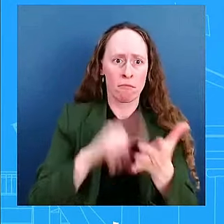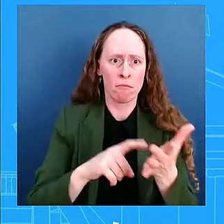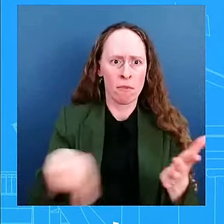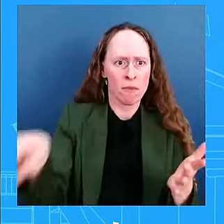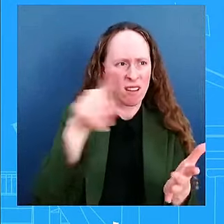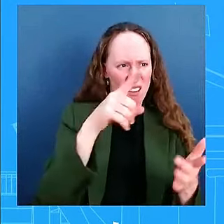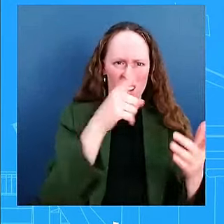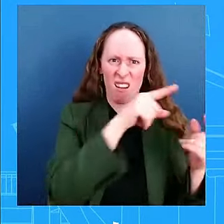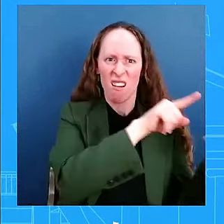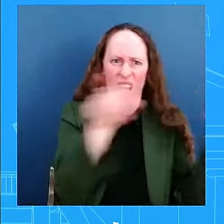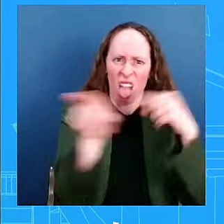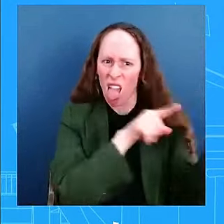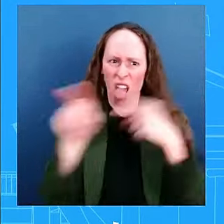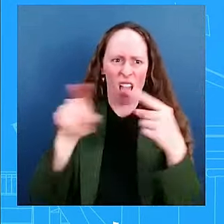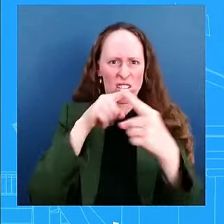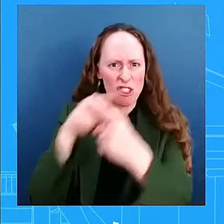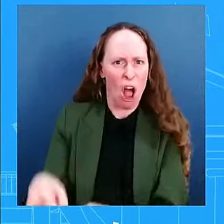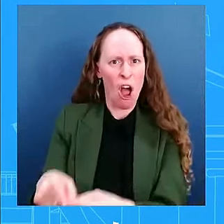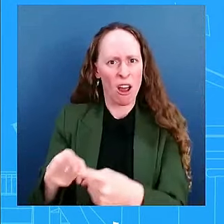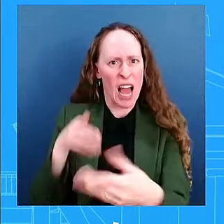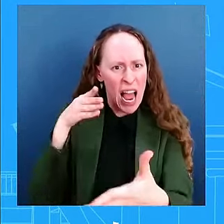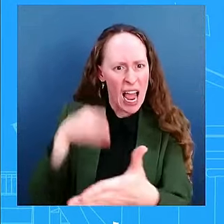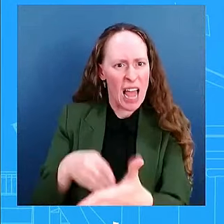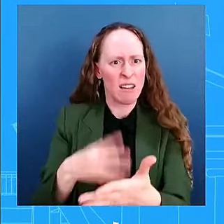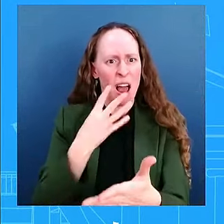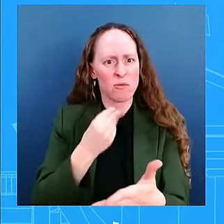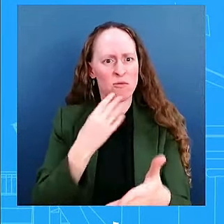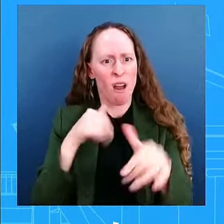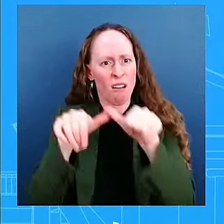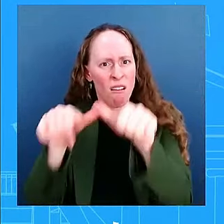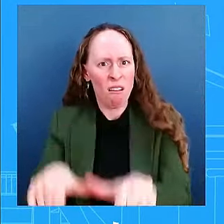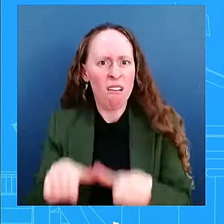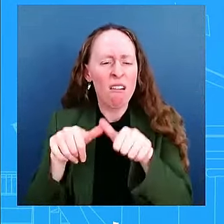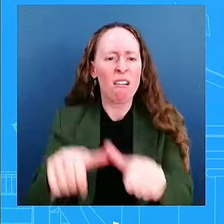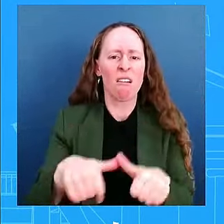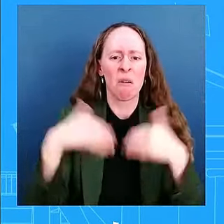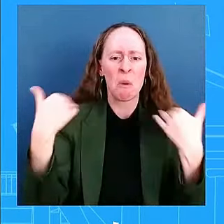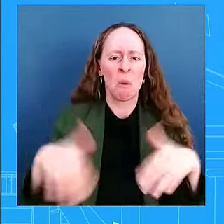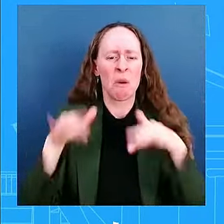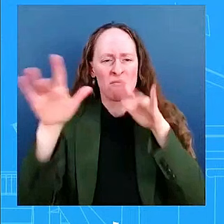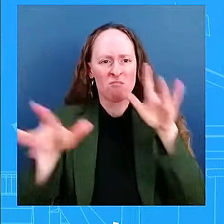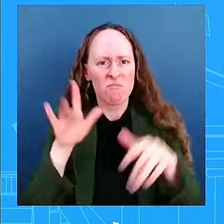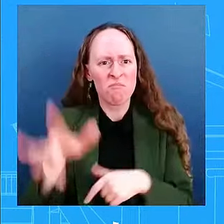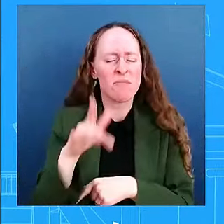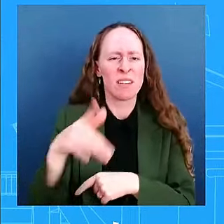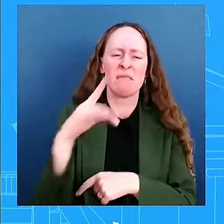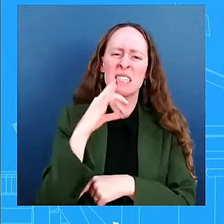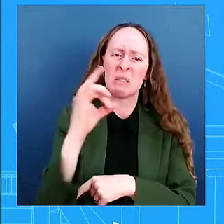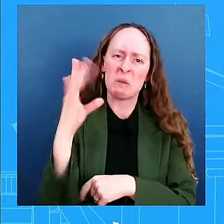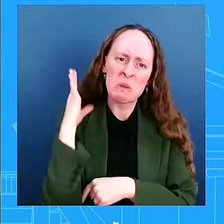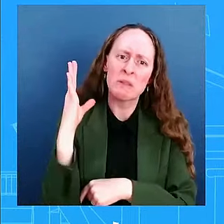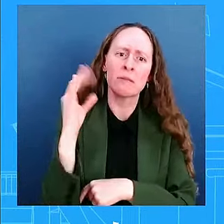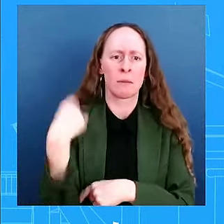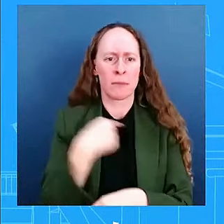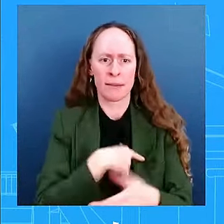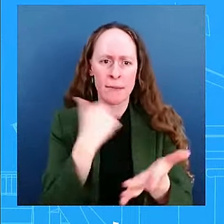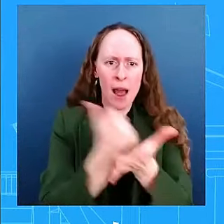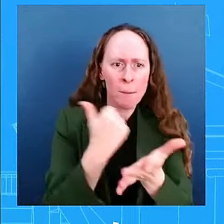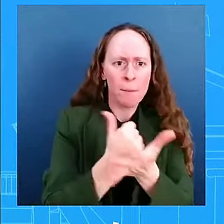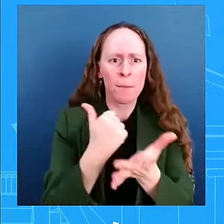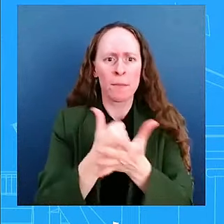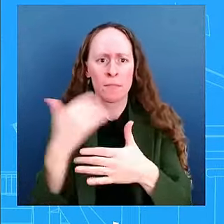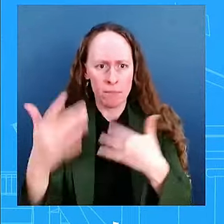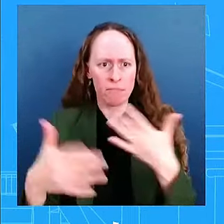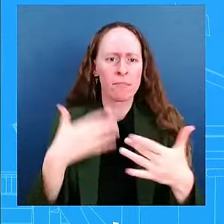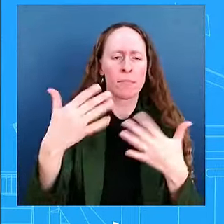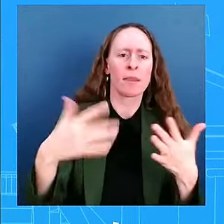Beirut. We, you are correct. That is something that we have been very clear about. Uh, we, we also understand that, uh, uh, what they're conducting, the operations